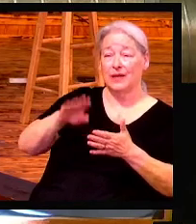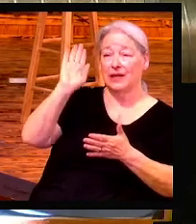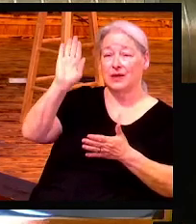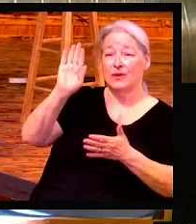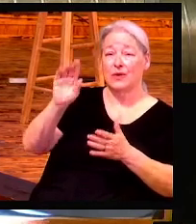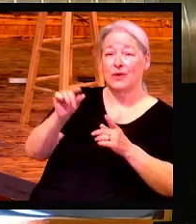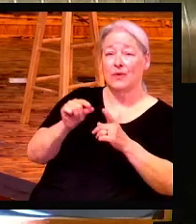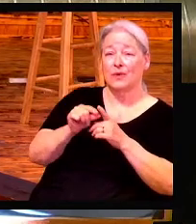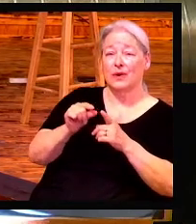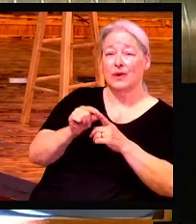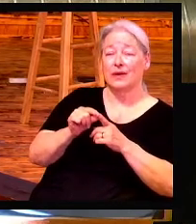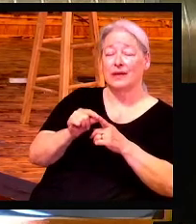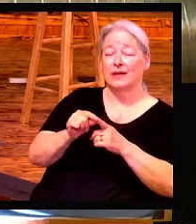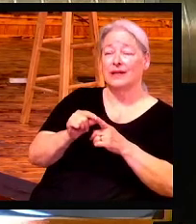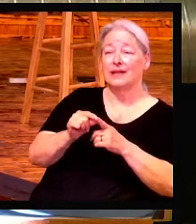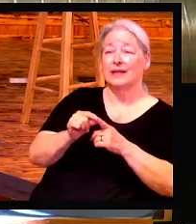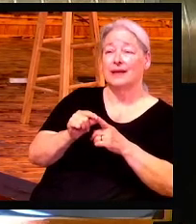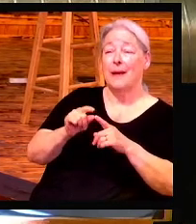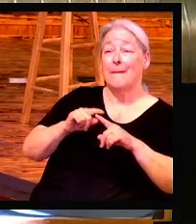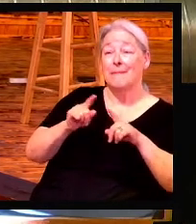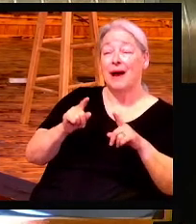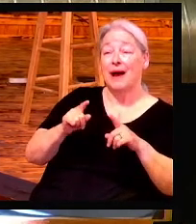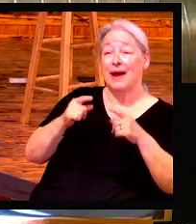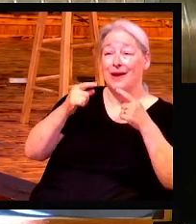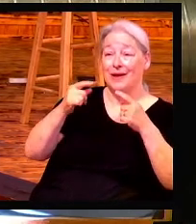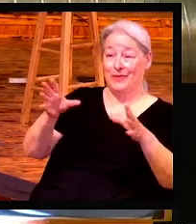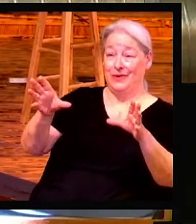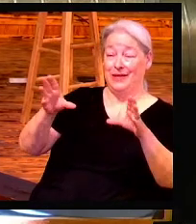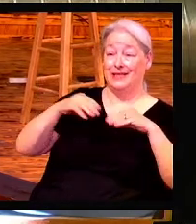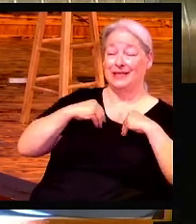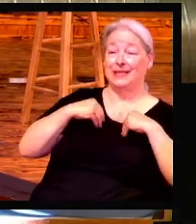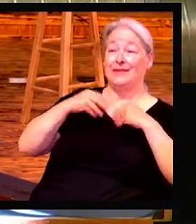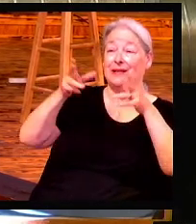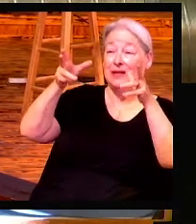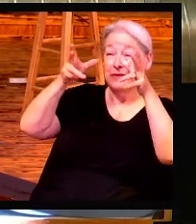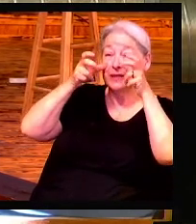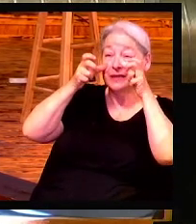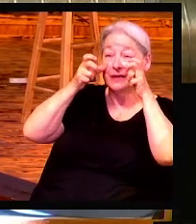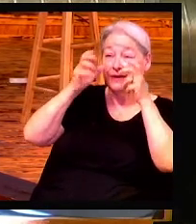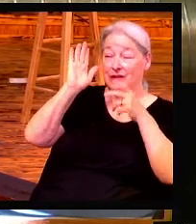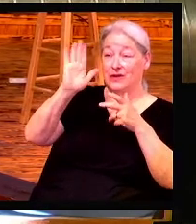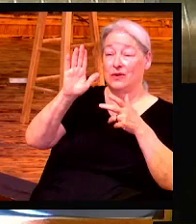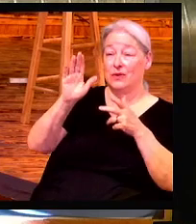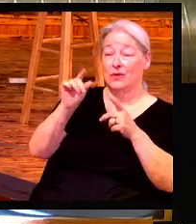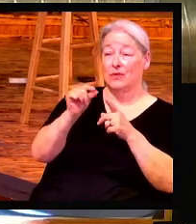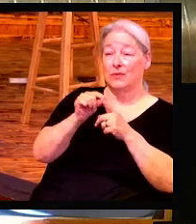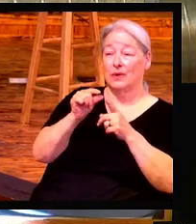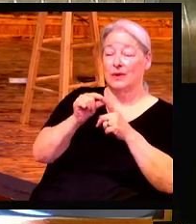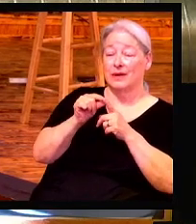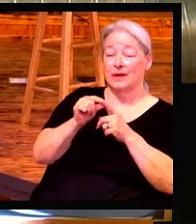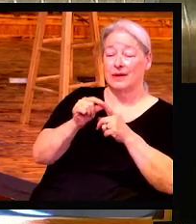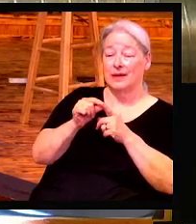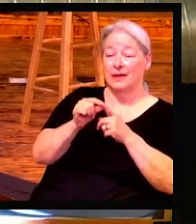word. Lord, I'll echo what Pastor Dwayne said about those in the storm last night.